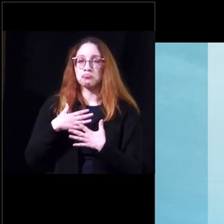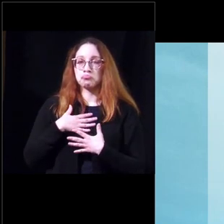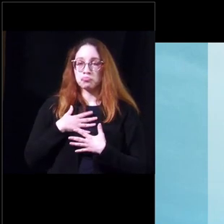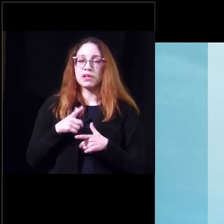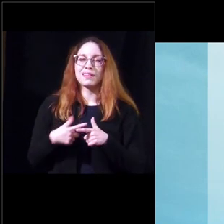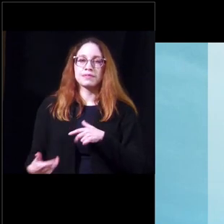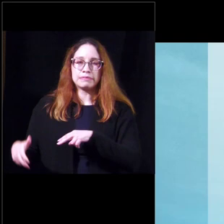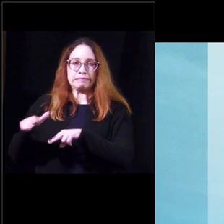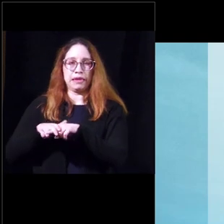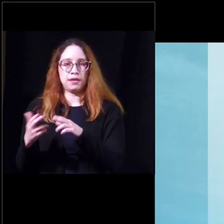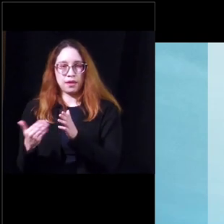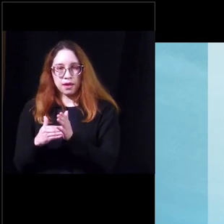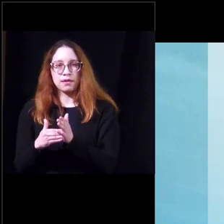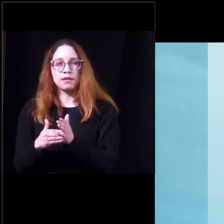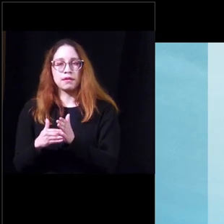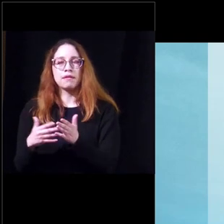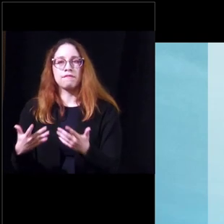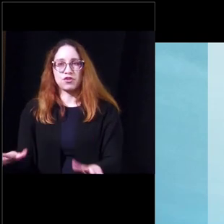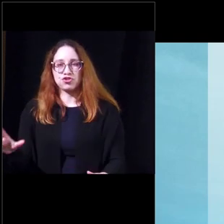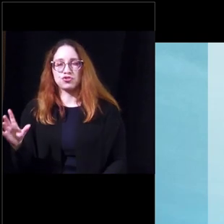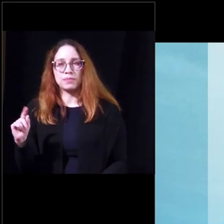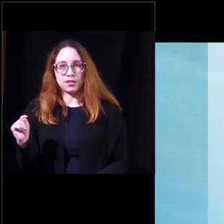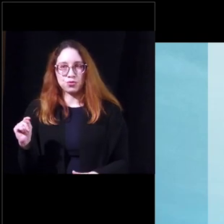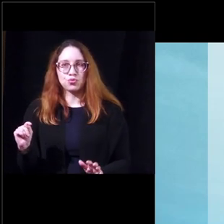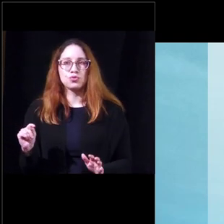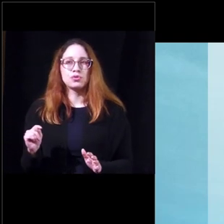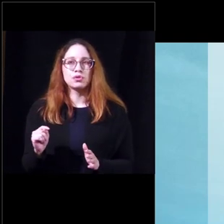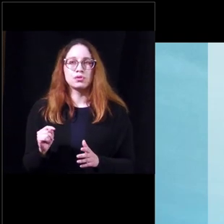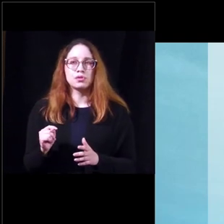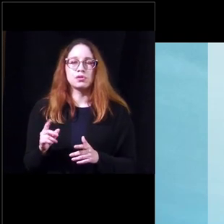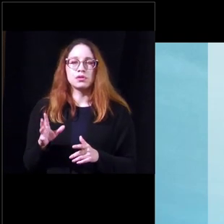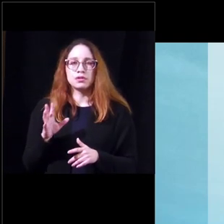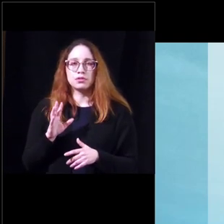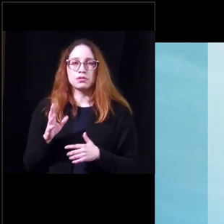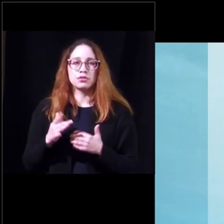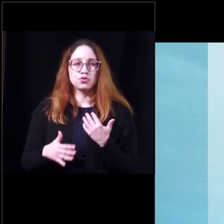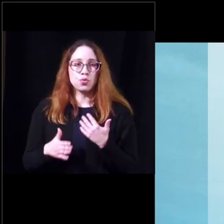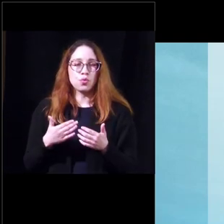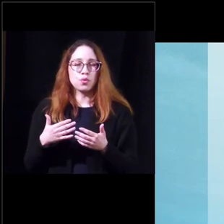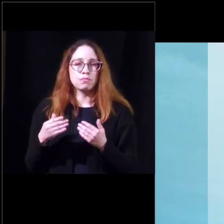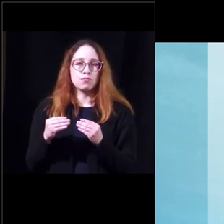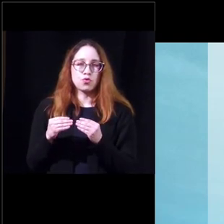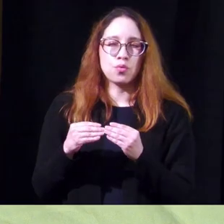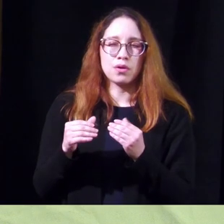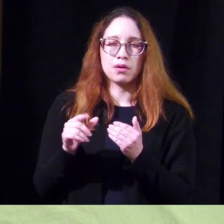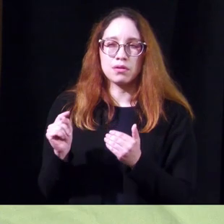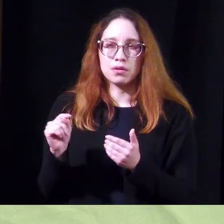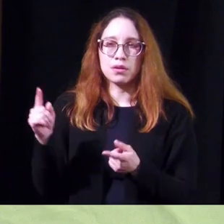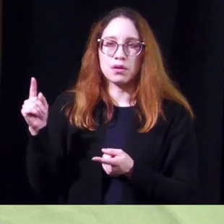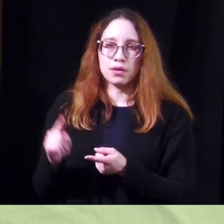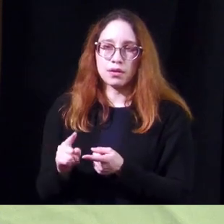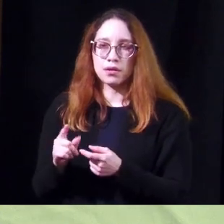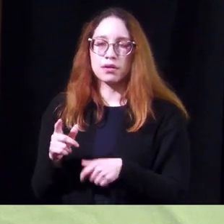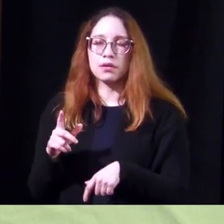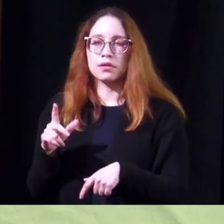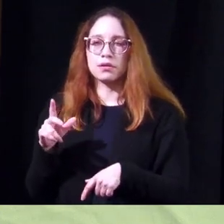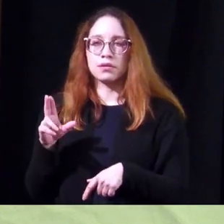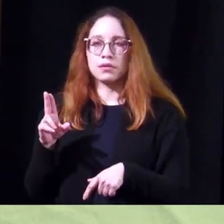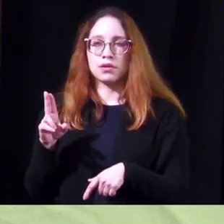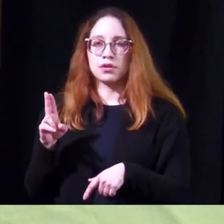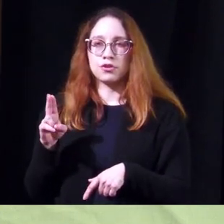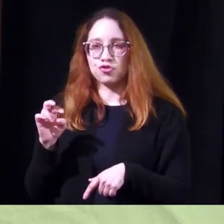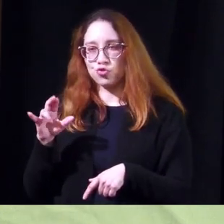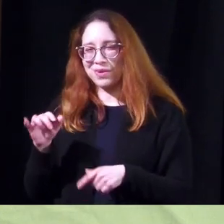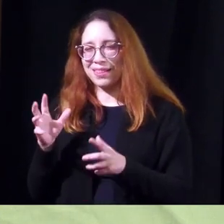and then sit down again and finish emptying they can eliminate the post void residual or decrease the amount of urine that is left